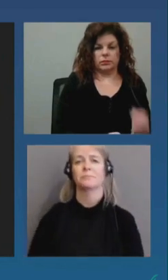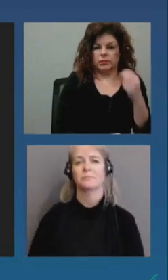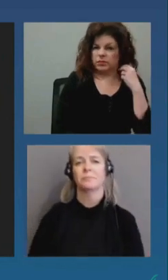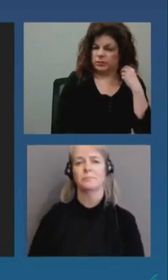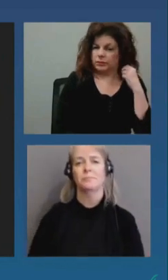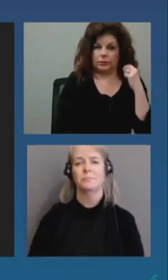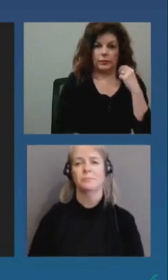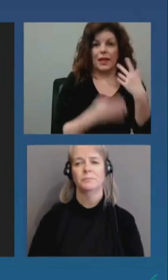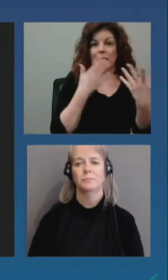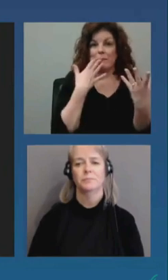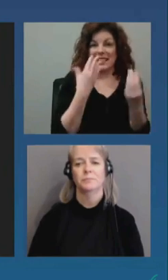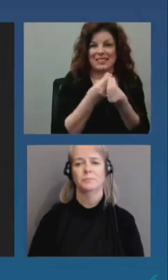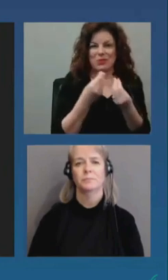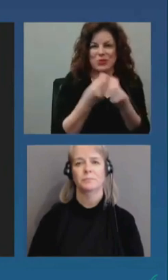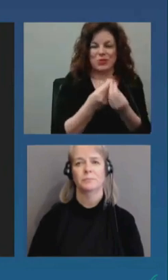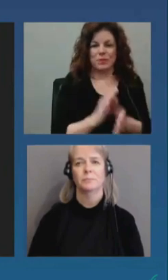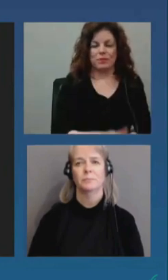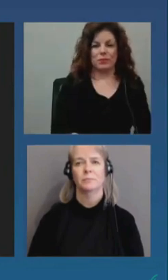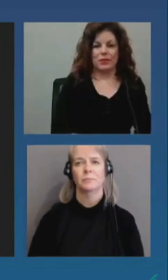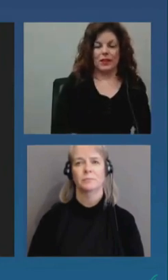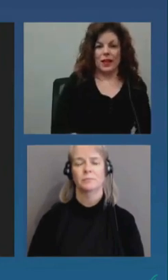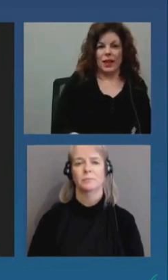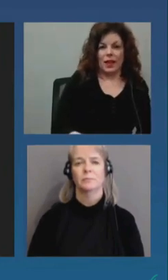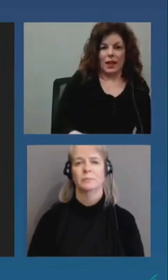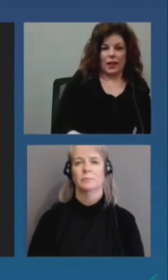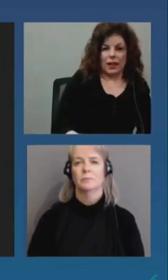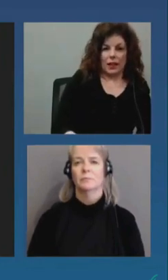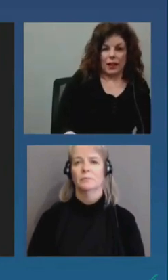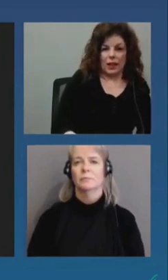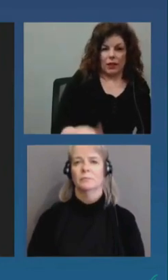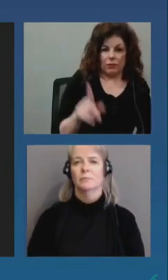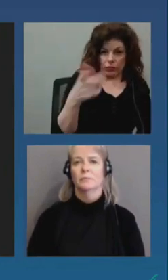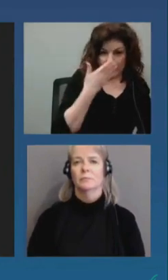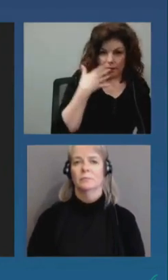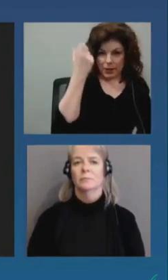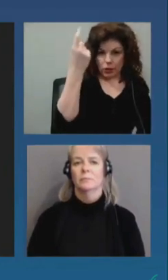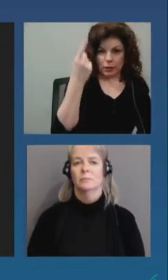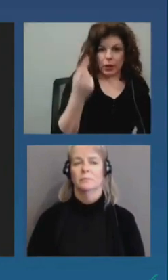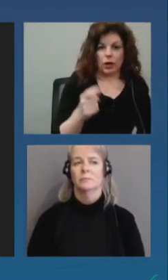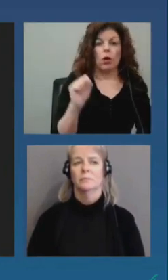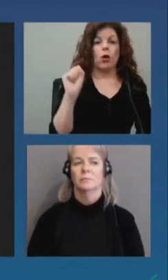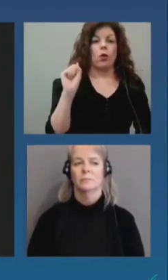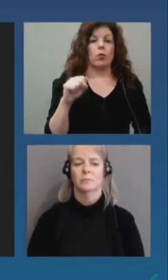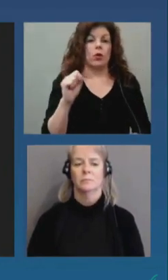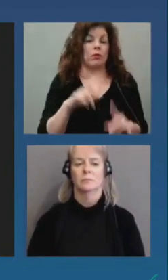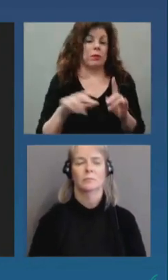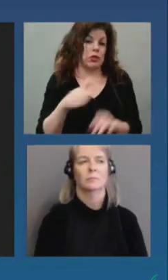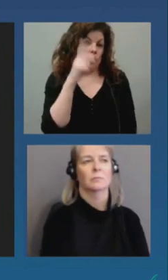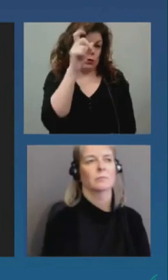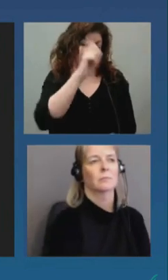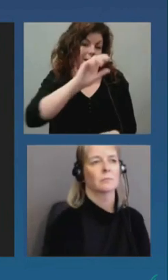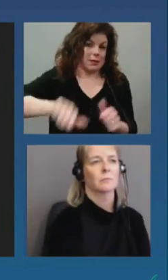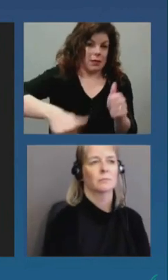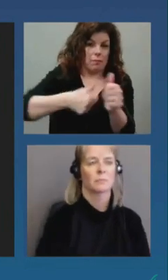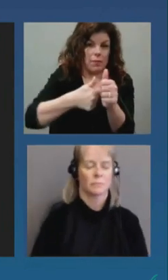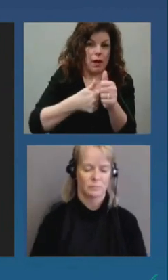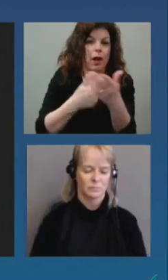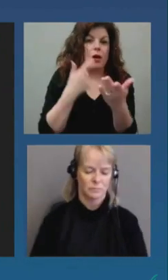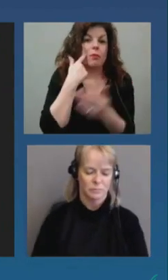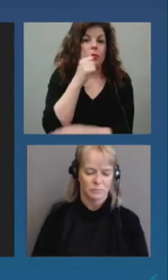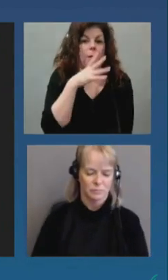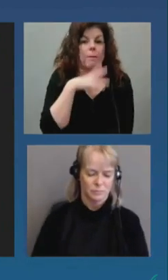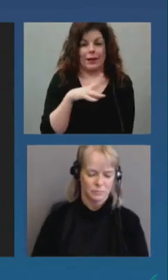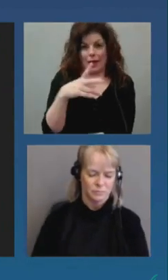Thank you very much. Catherine, had captured that? Yes, but I have a question for Ms.